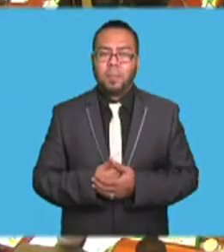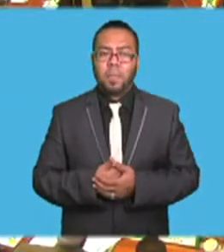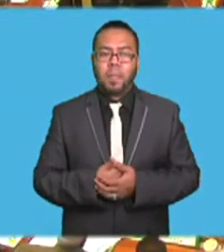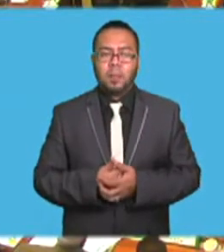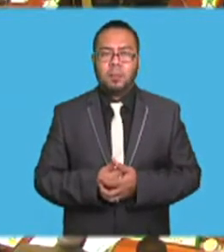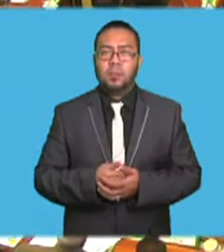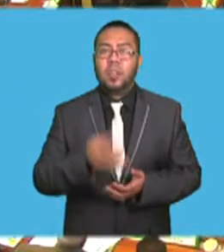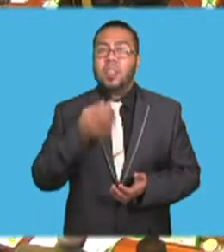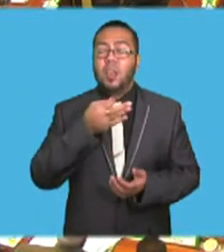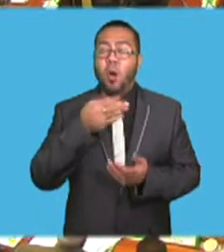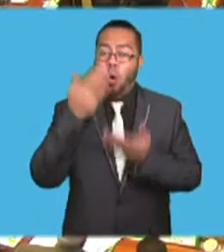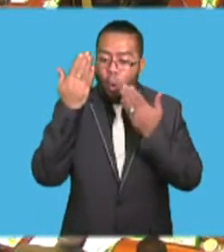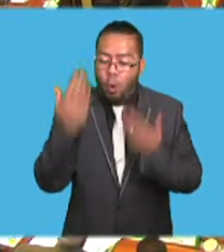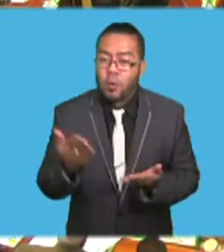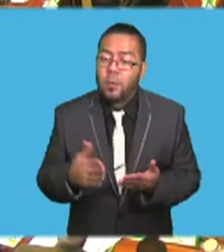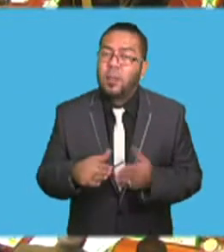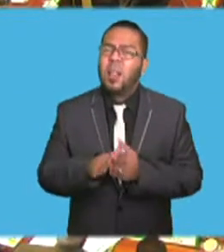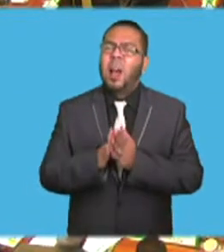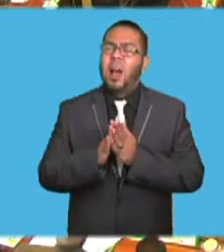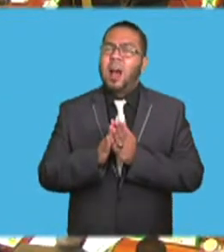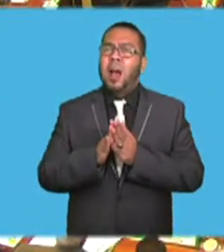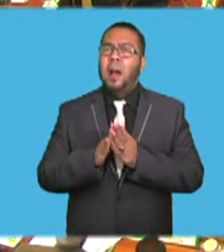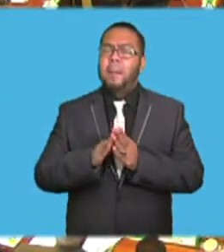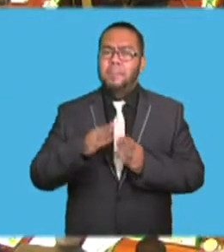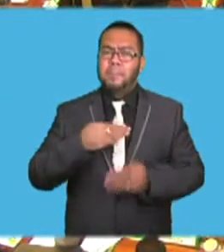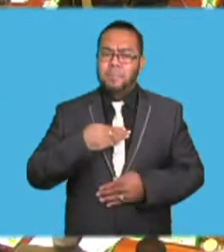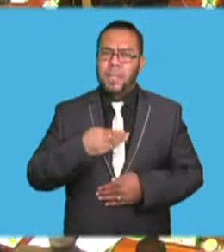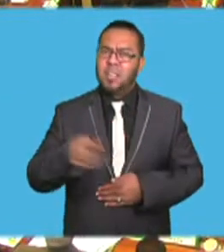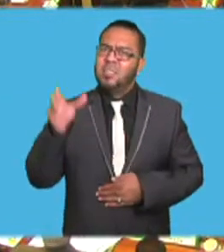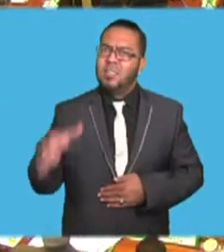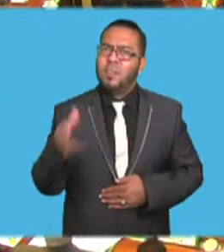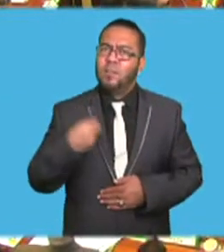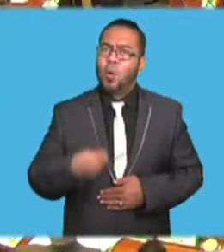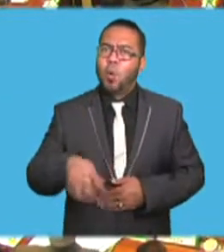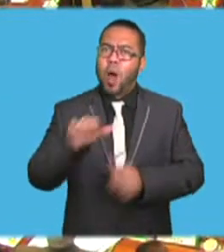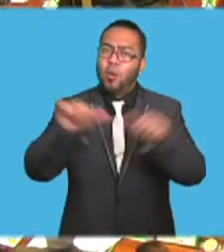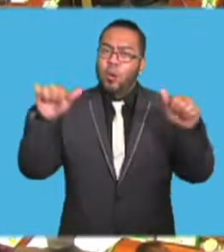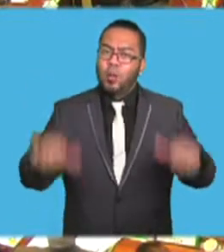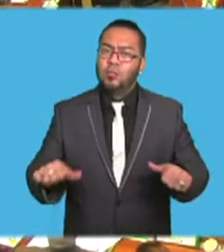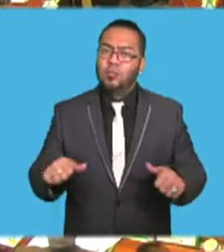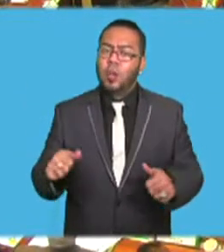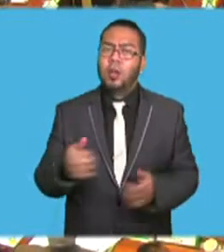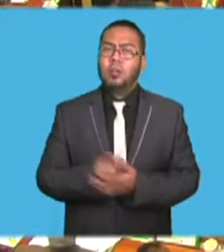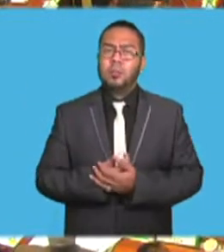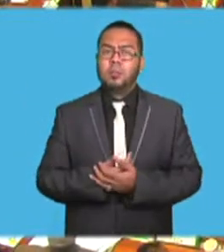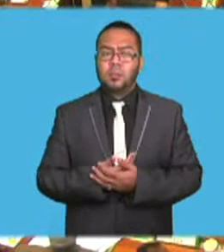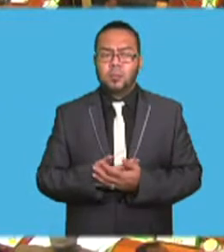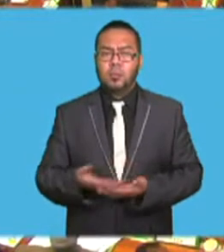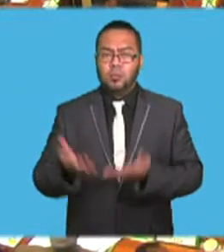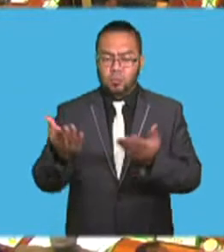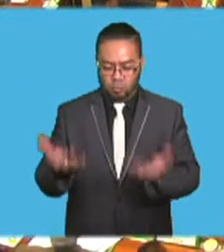for Agriculture, Rural and Maritime Development, Disaster Management, and Meteorological Services. Here's the floor.